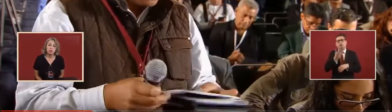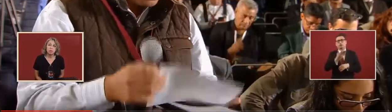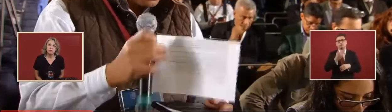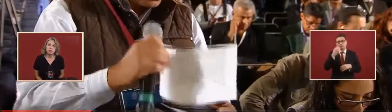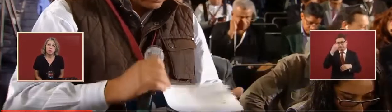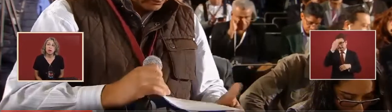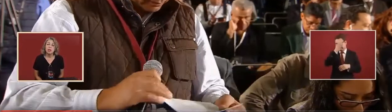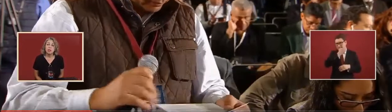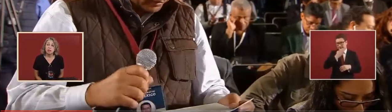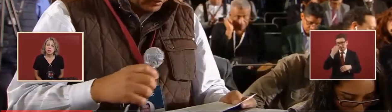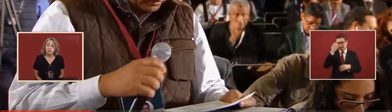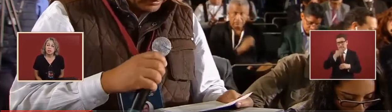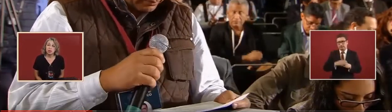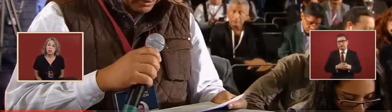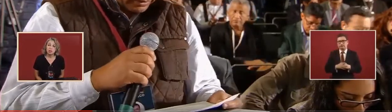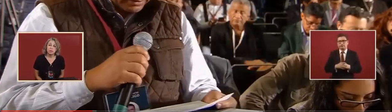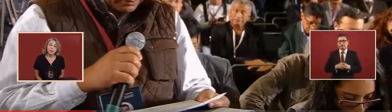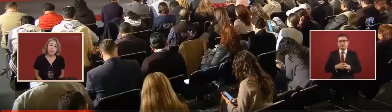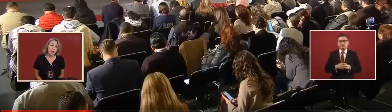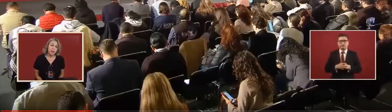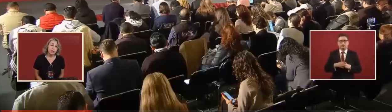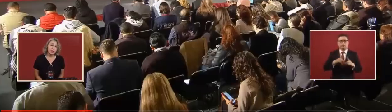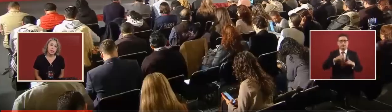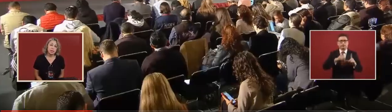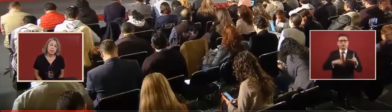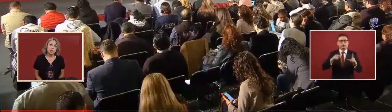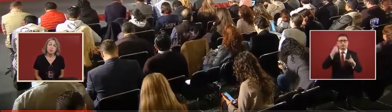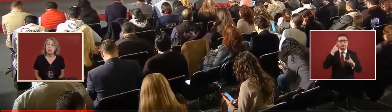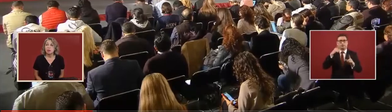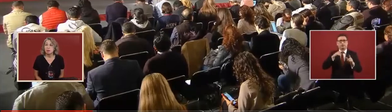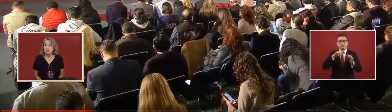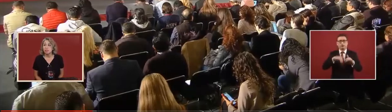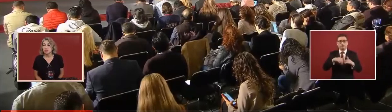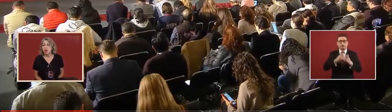to deal with with the administrative jobs.